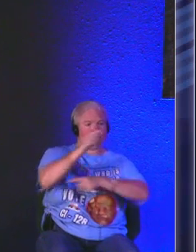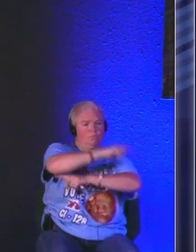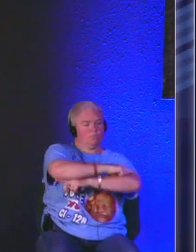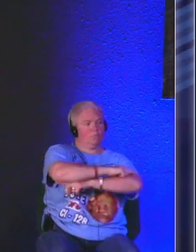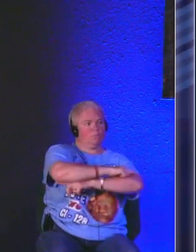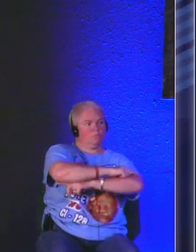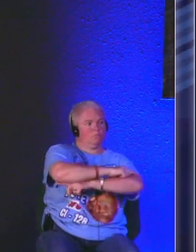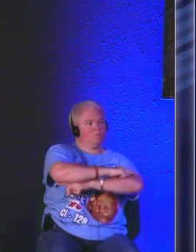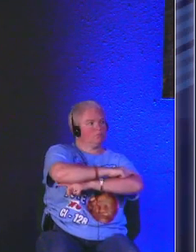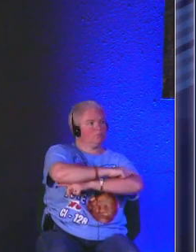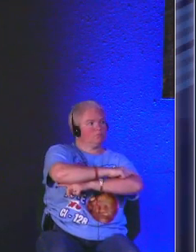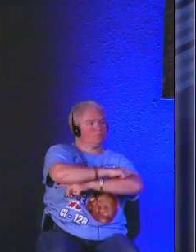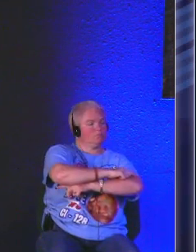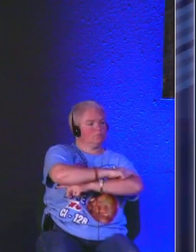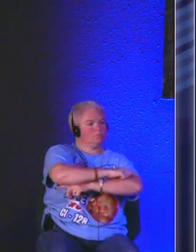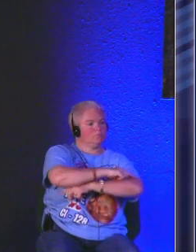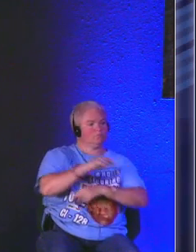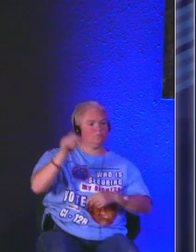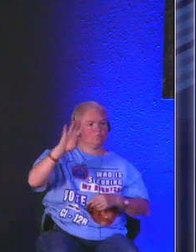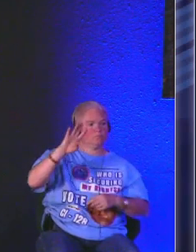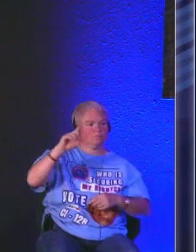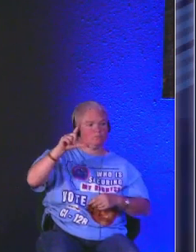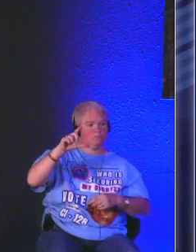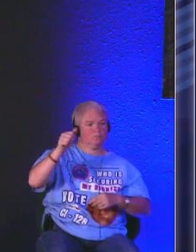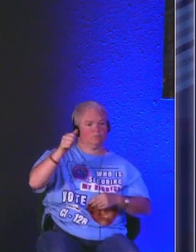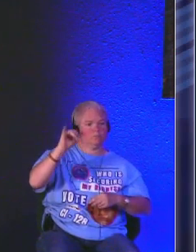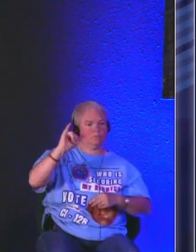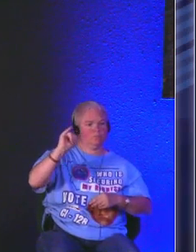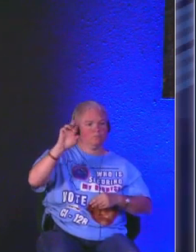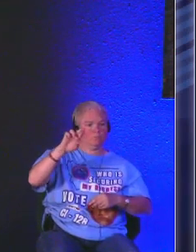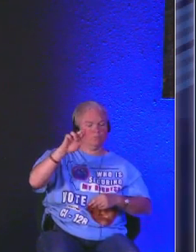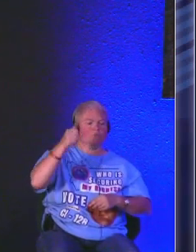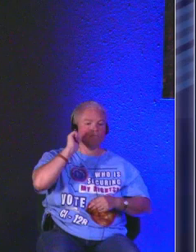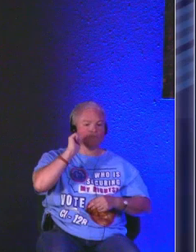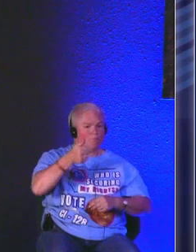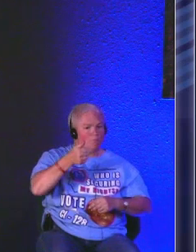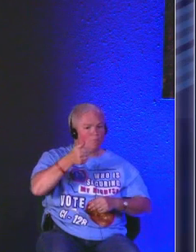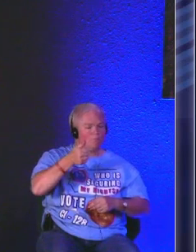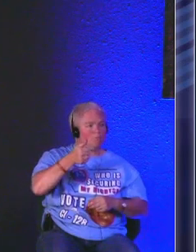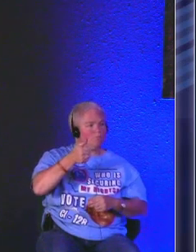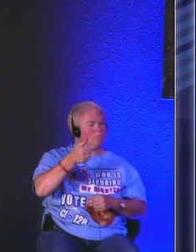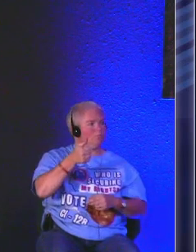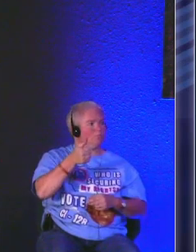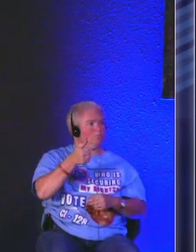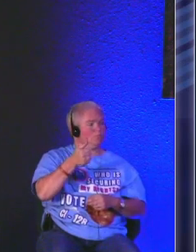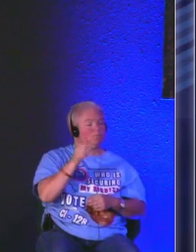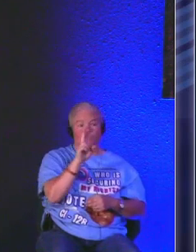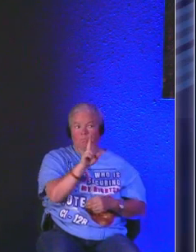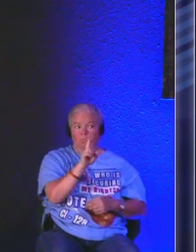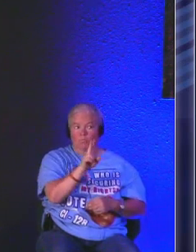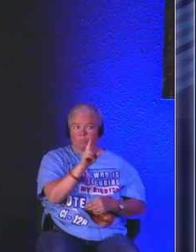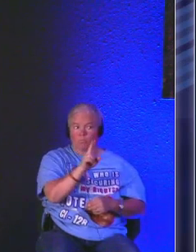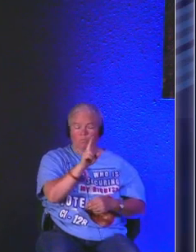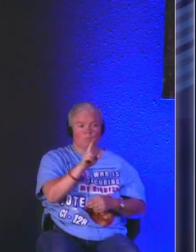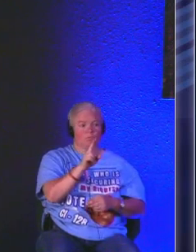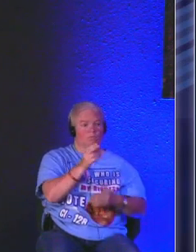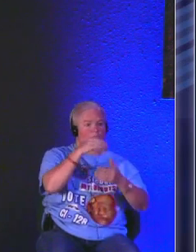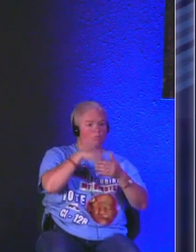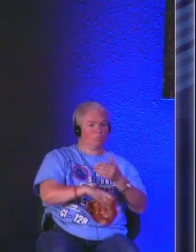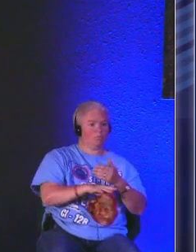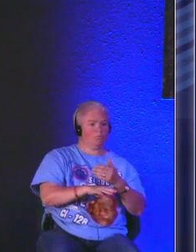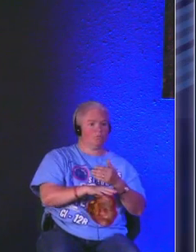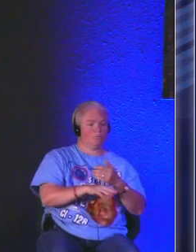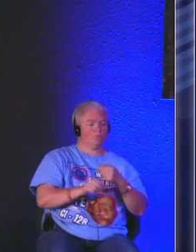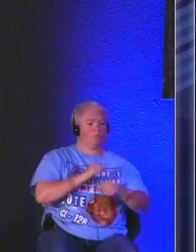last week birthday but Blair's birthday is tomorrow and those two were obviously